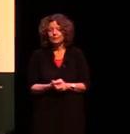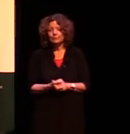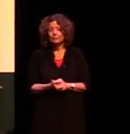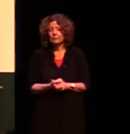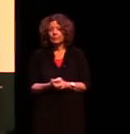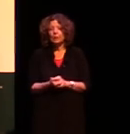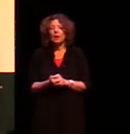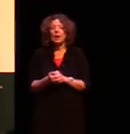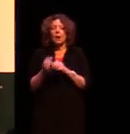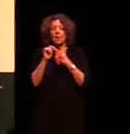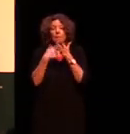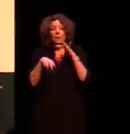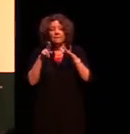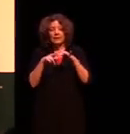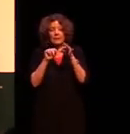Professor Barney Glover,